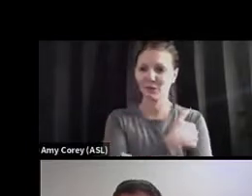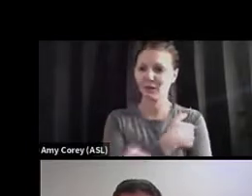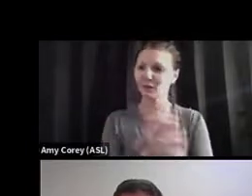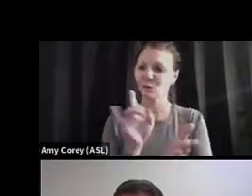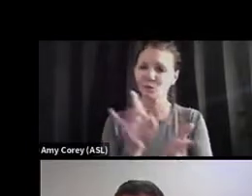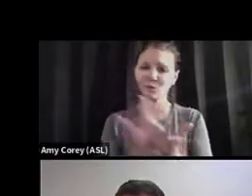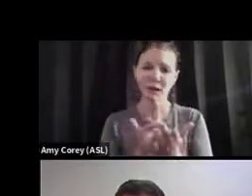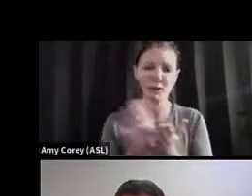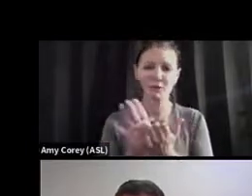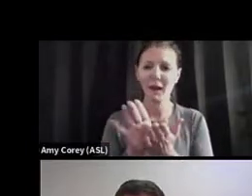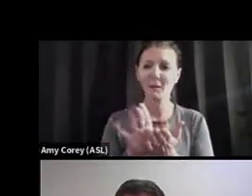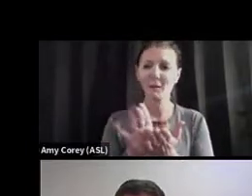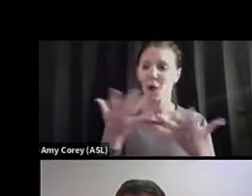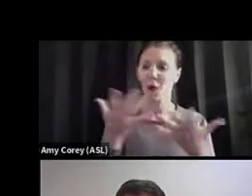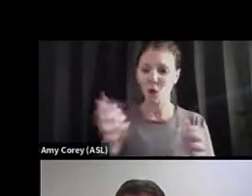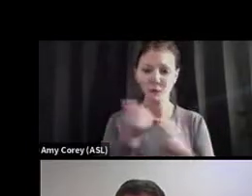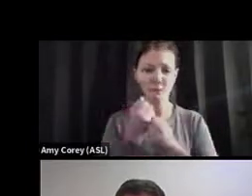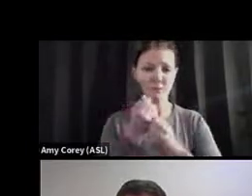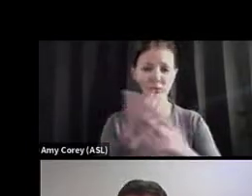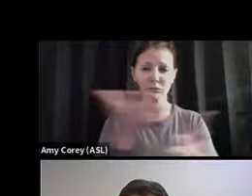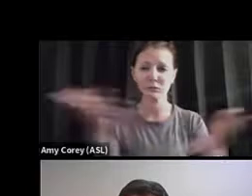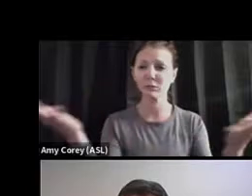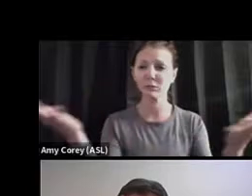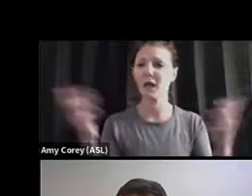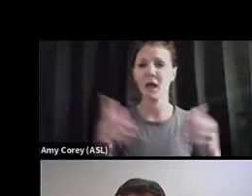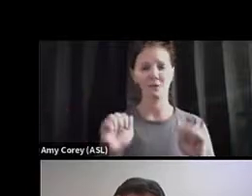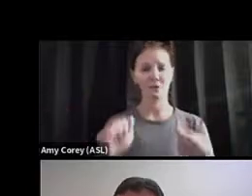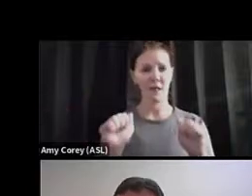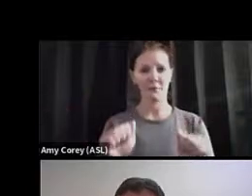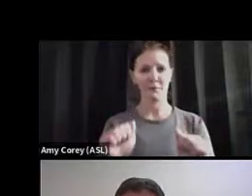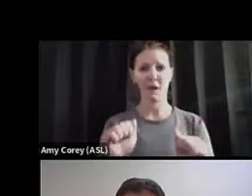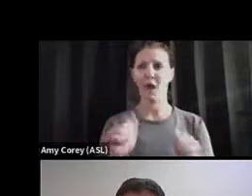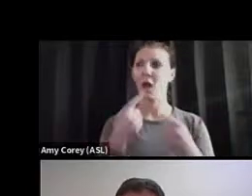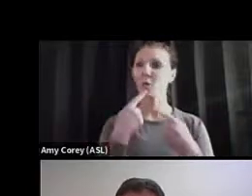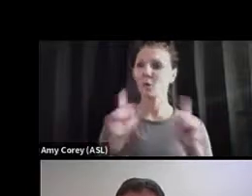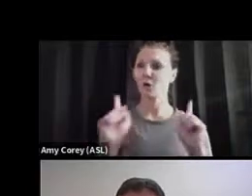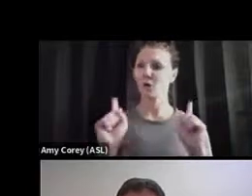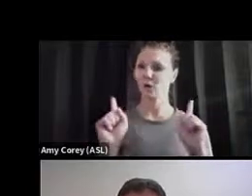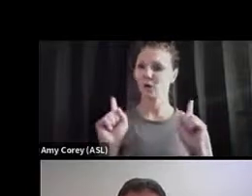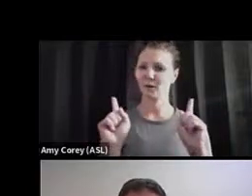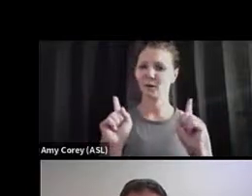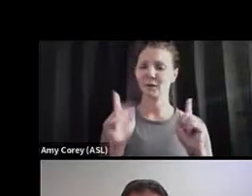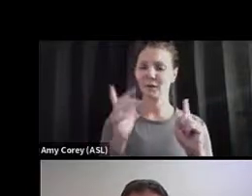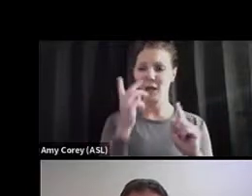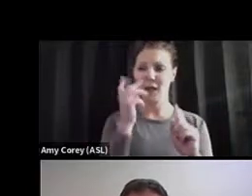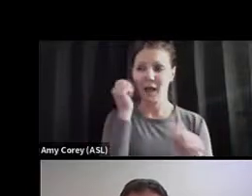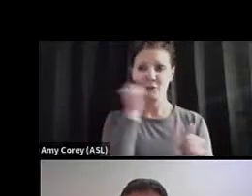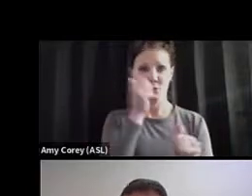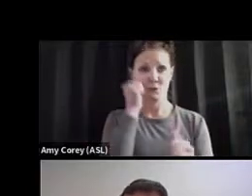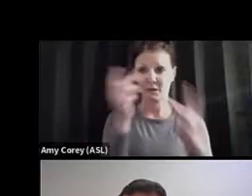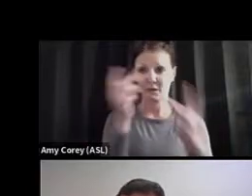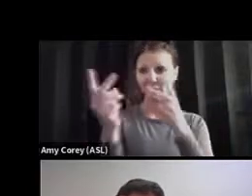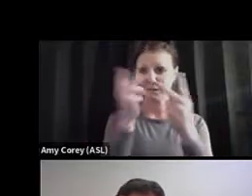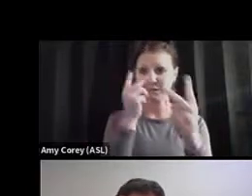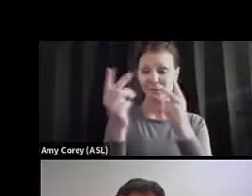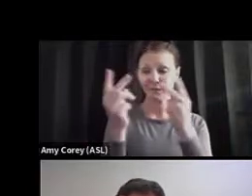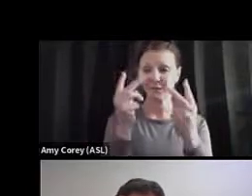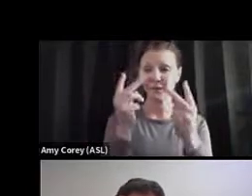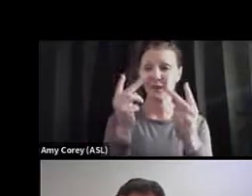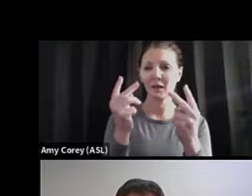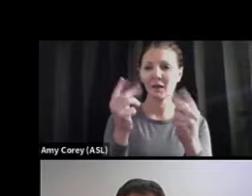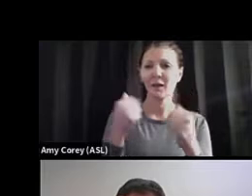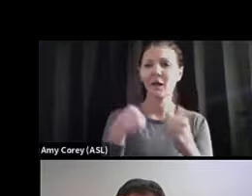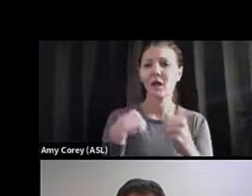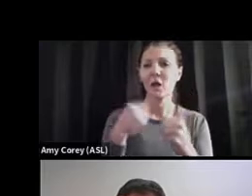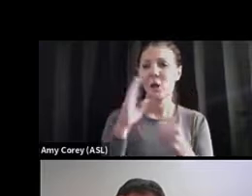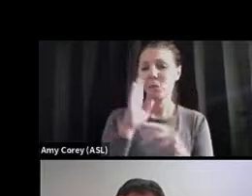They've been distributed widely, and they're widely available, and they work. We can see every day. I want to throw a little bit of a